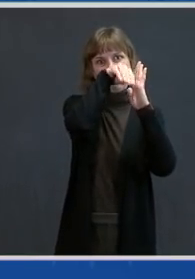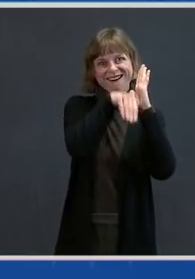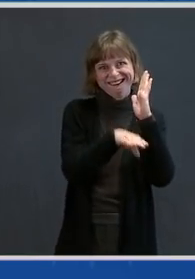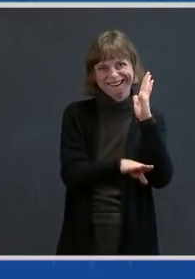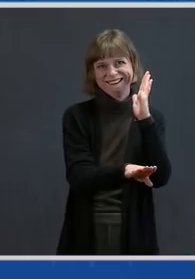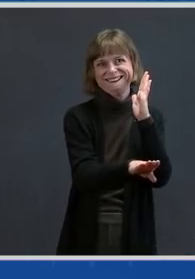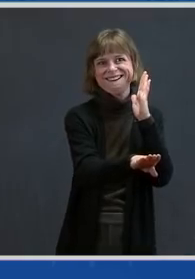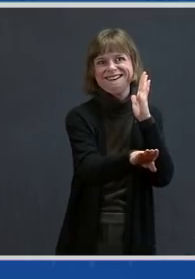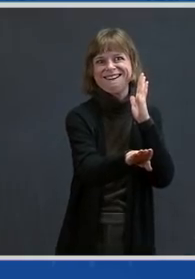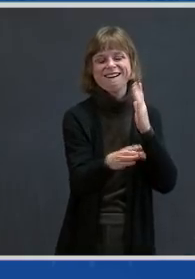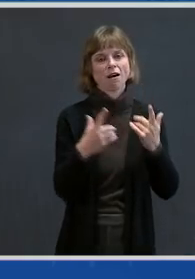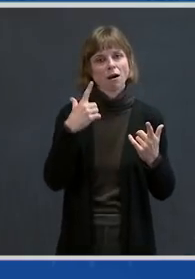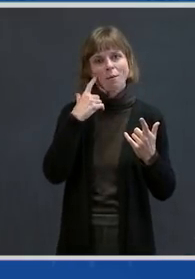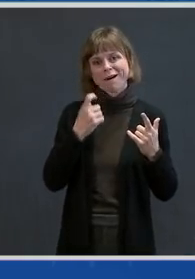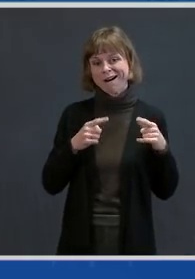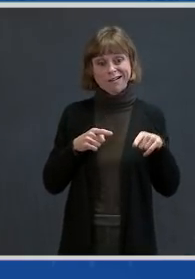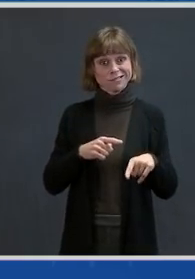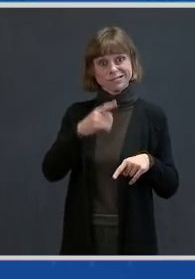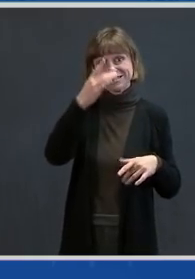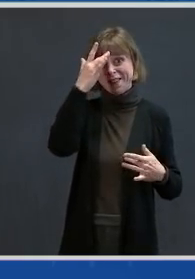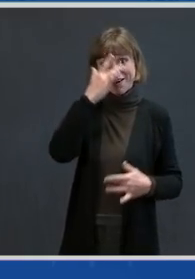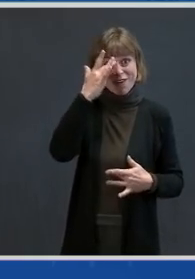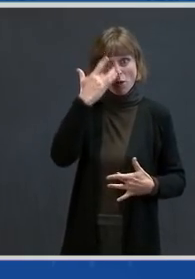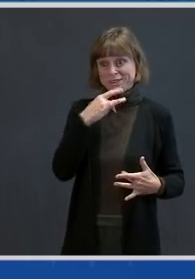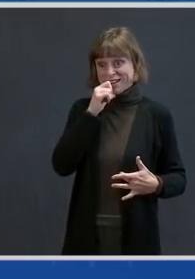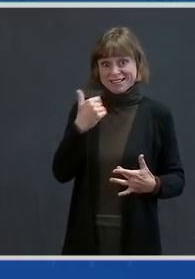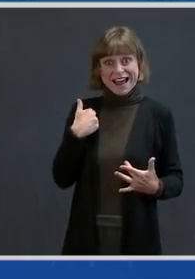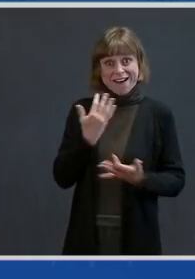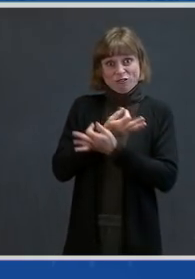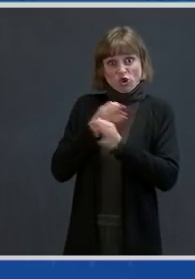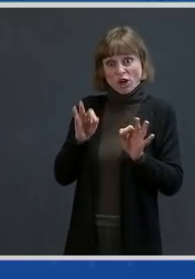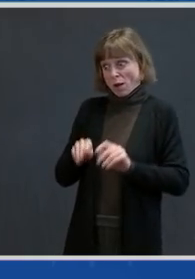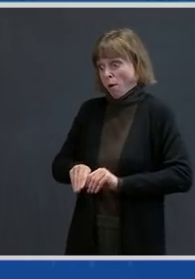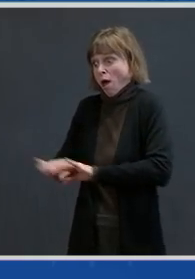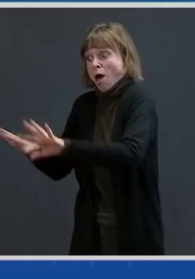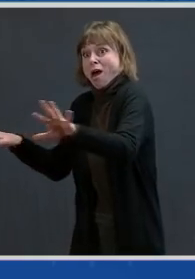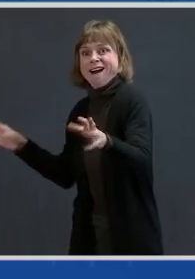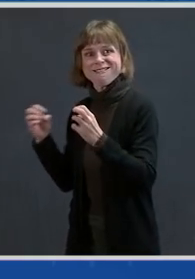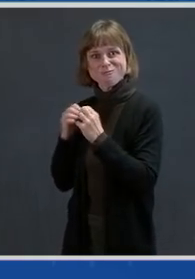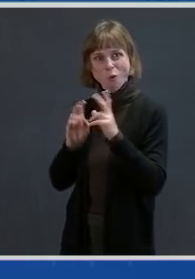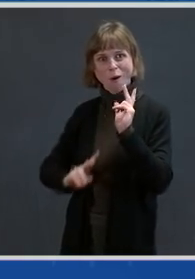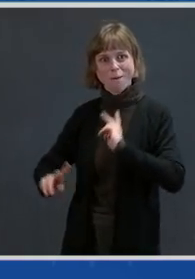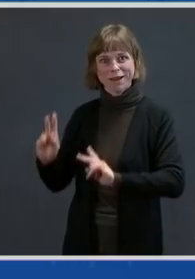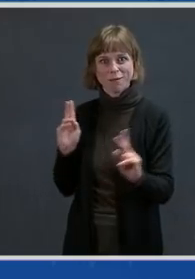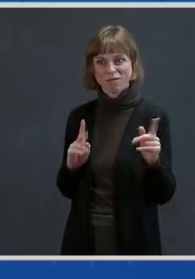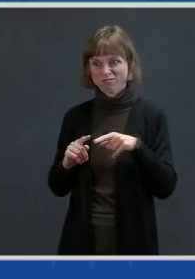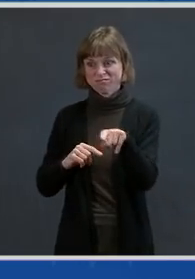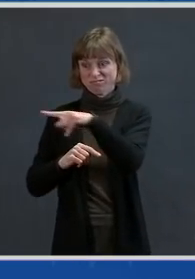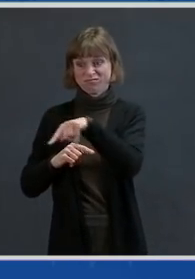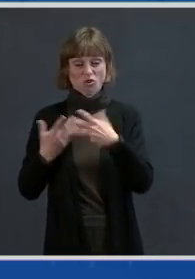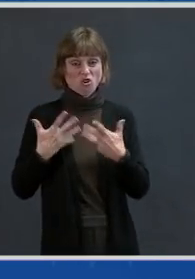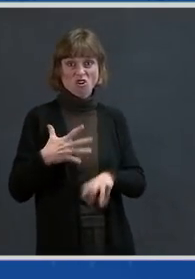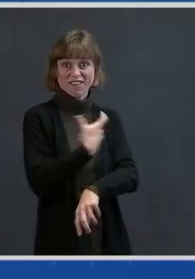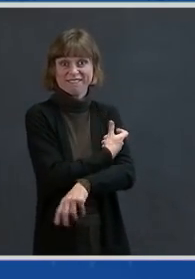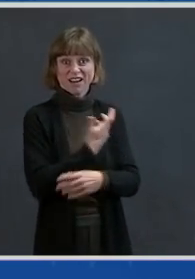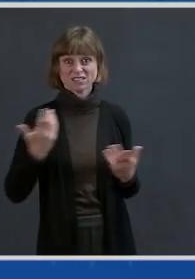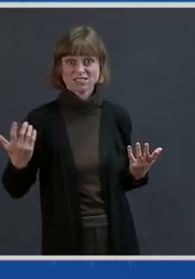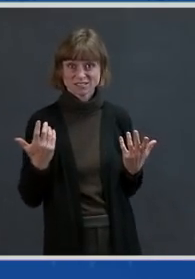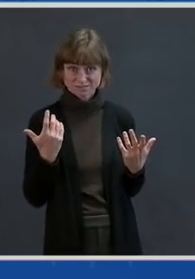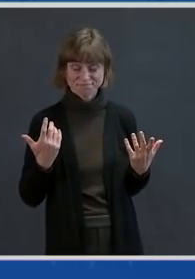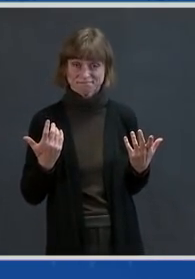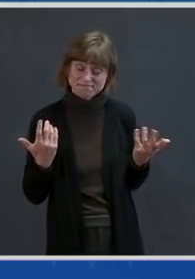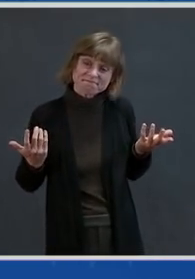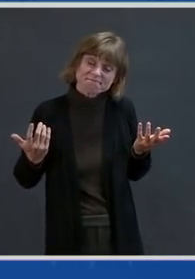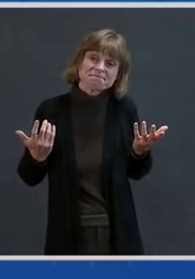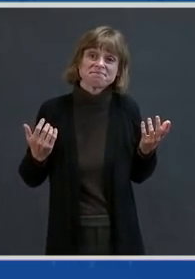will not have a real free reign to essentially infect anybody that the virus wants to infect. So that's what